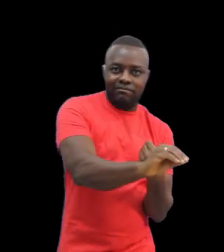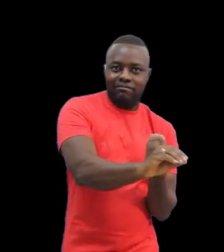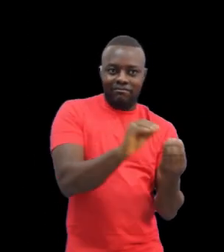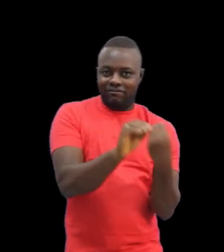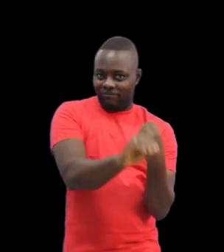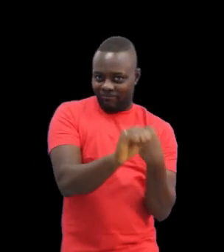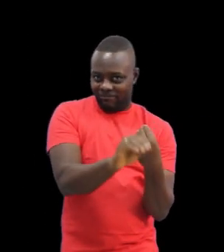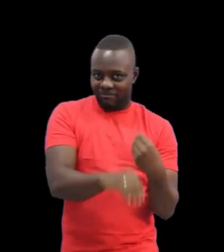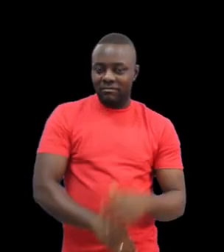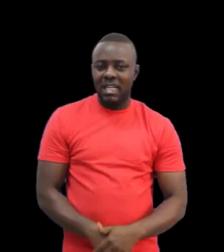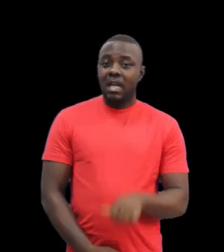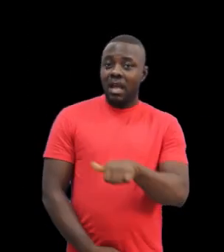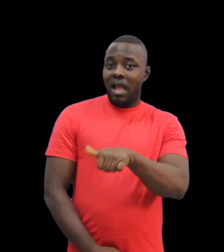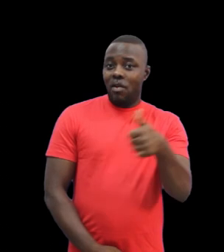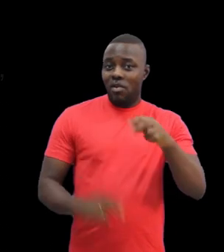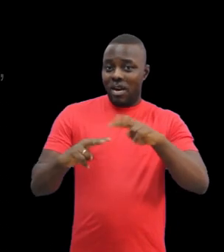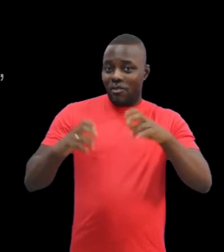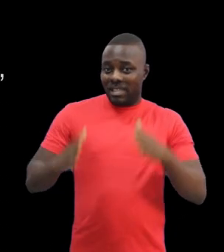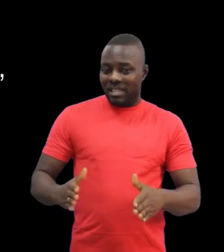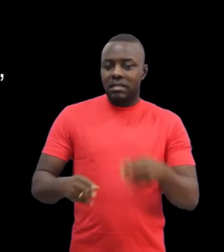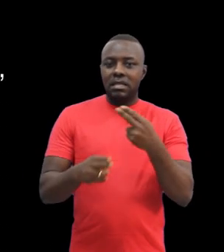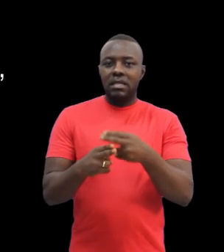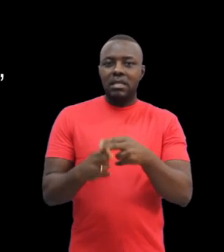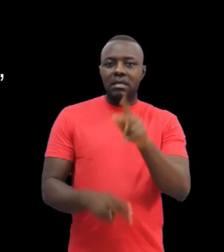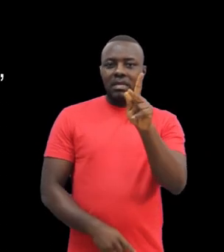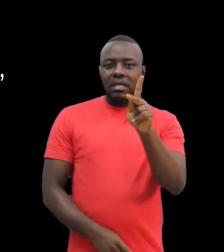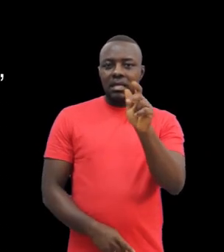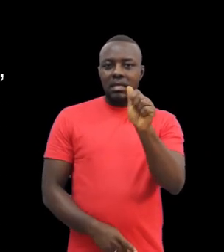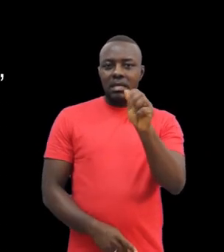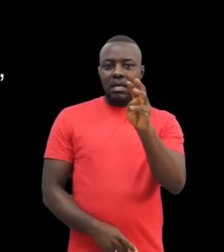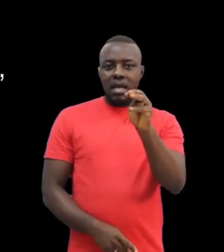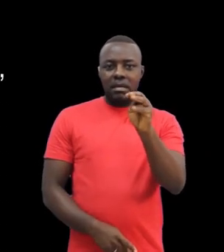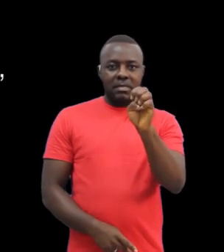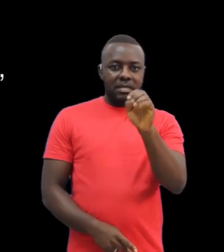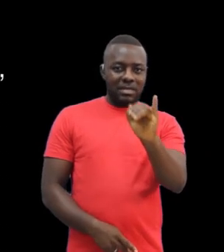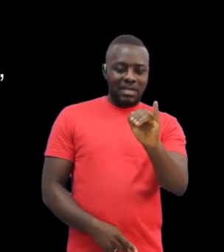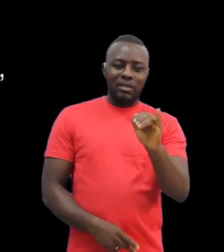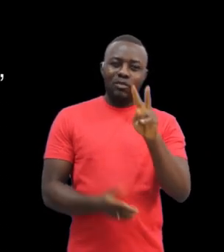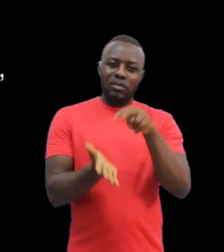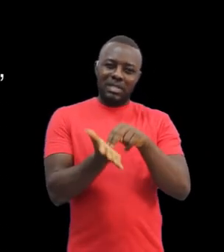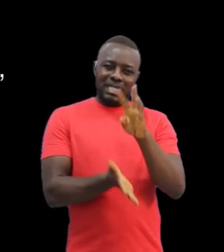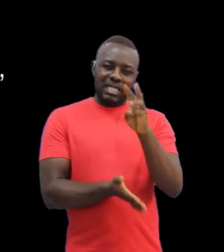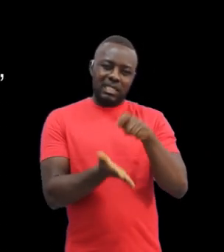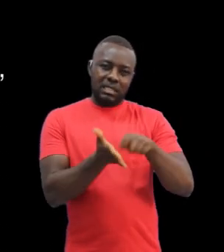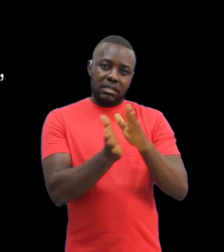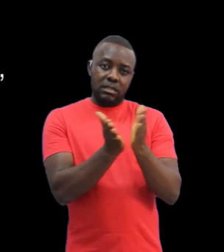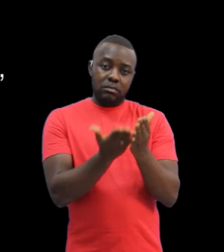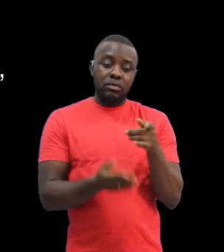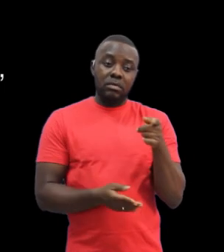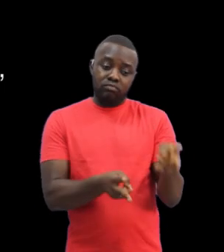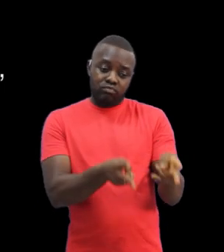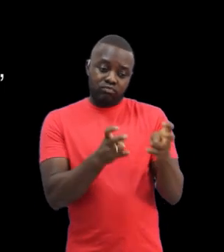mutual exchange of signs. Kamei, a linguistic professor who researched sign language in West Africa described how